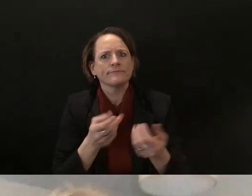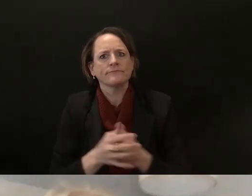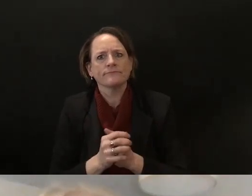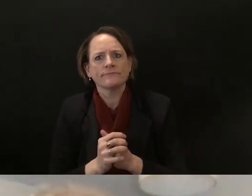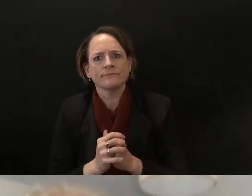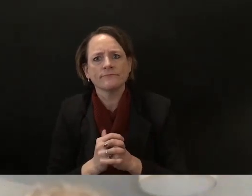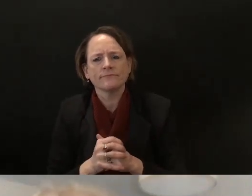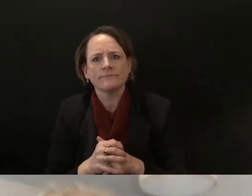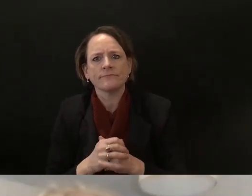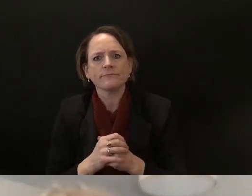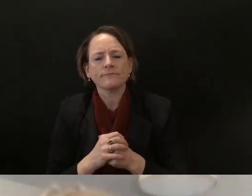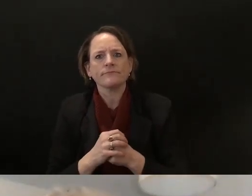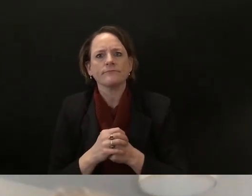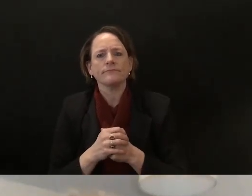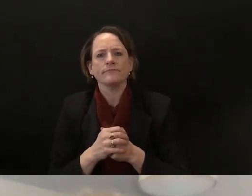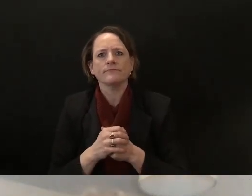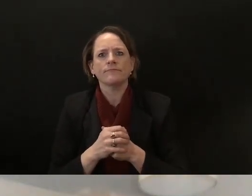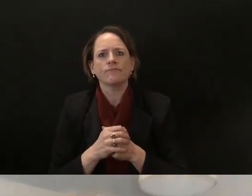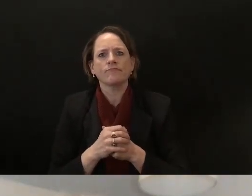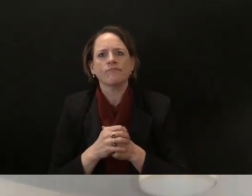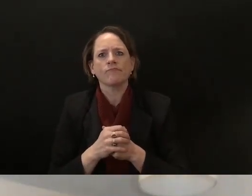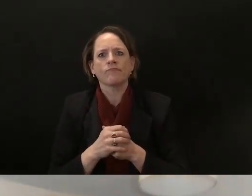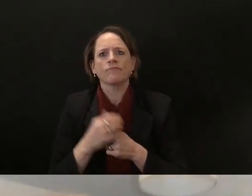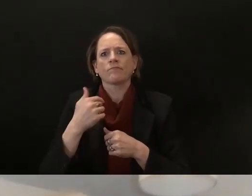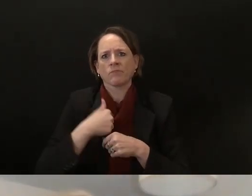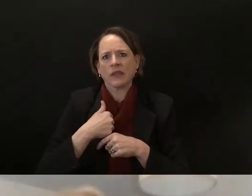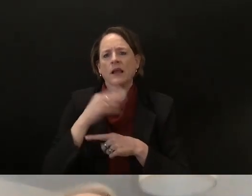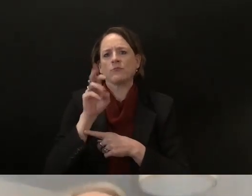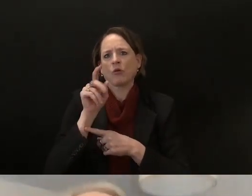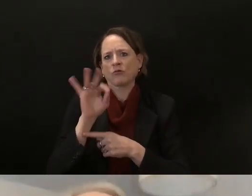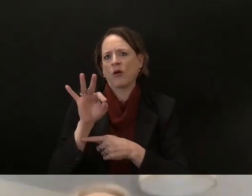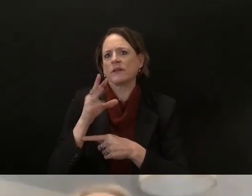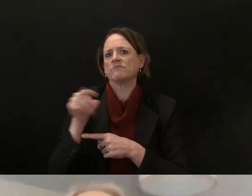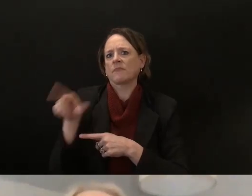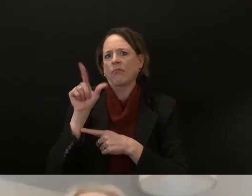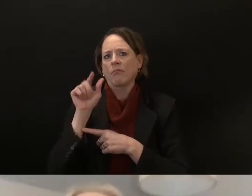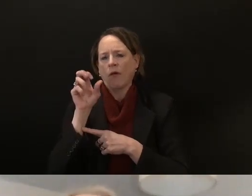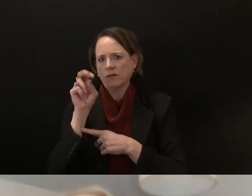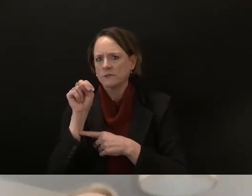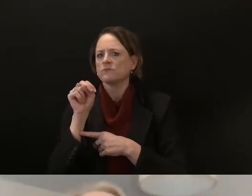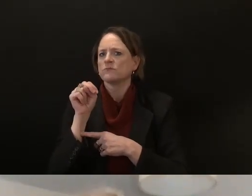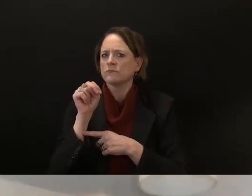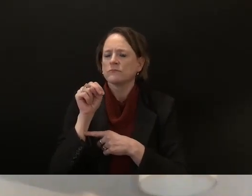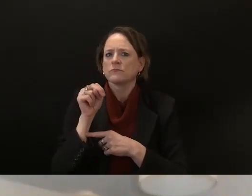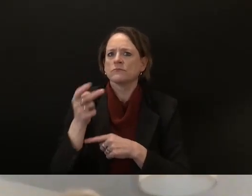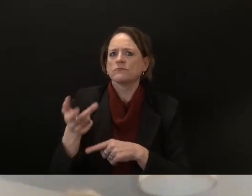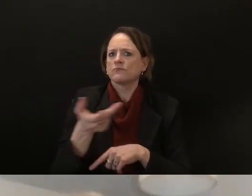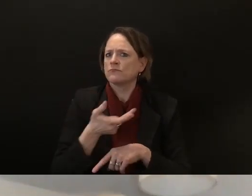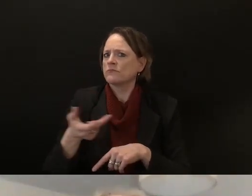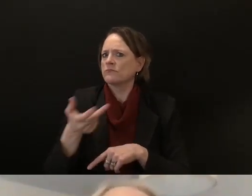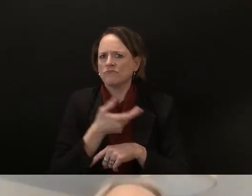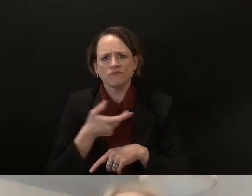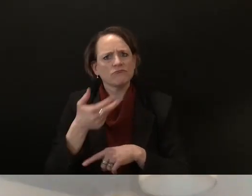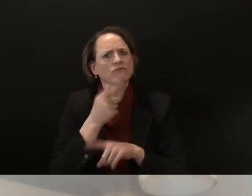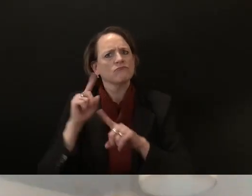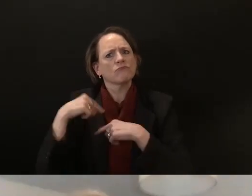brostoff and i have always um been very active and um very visible in our